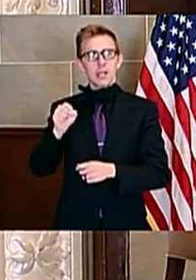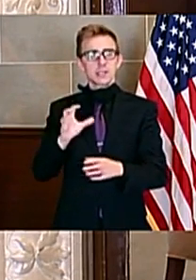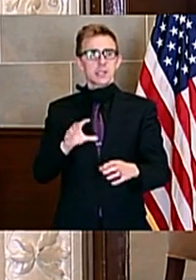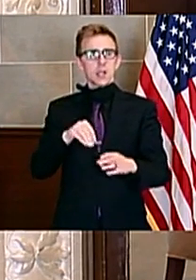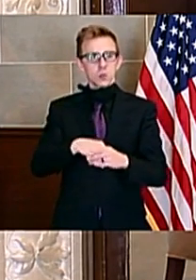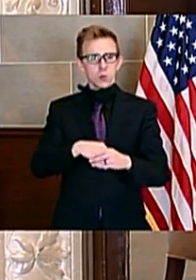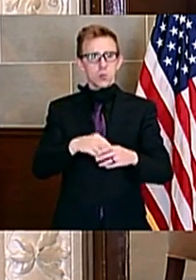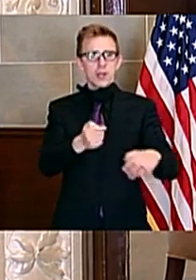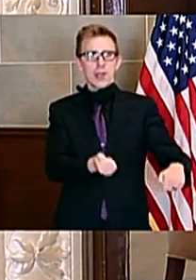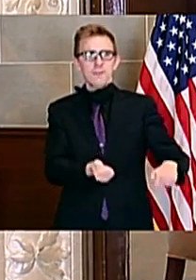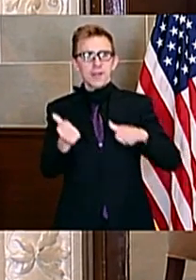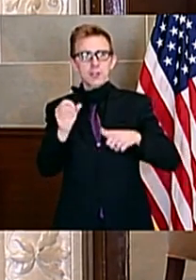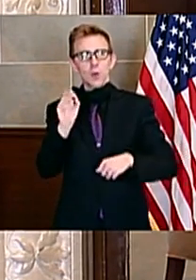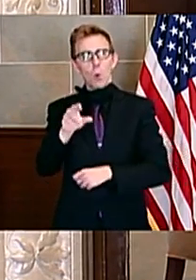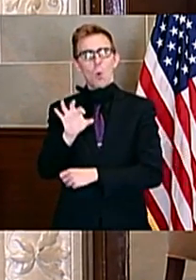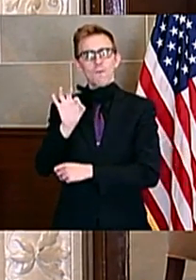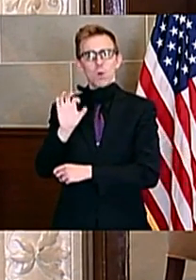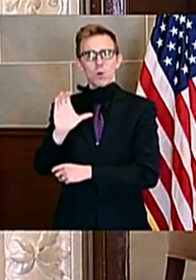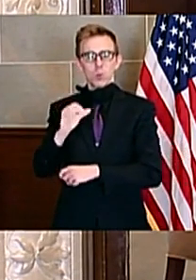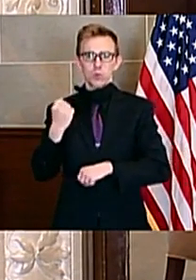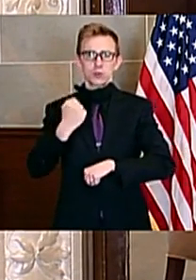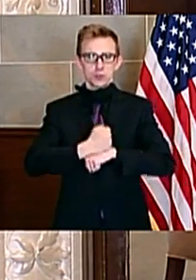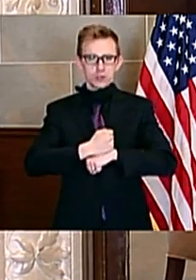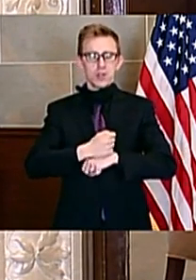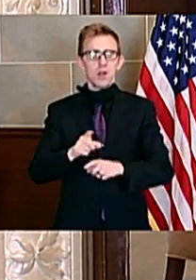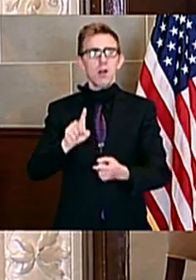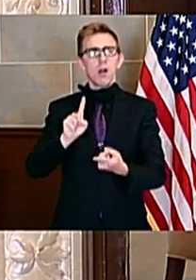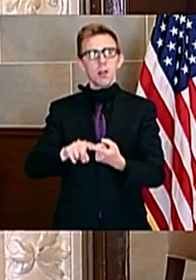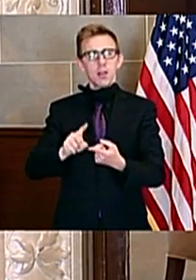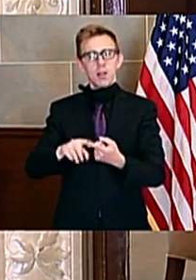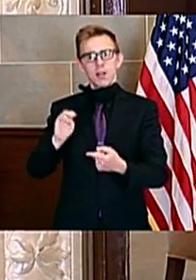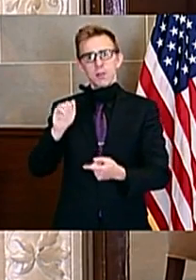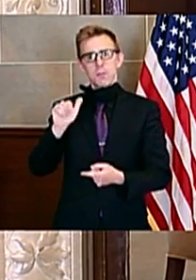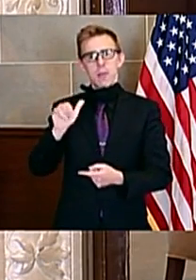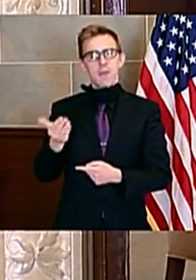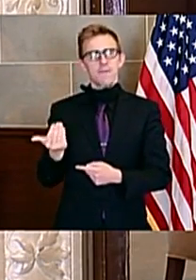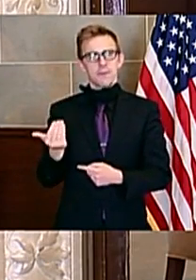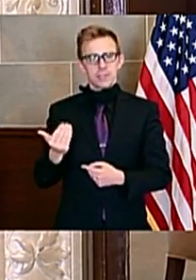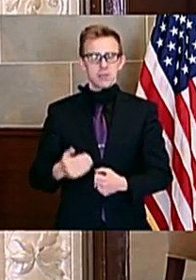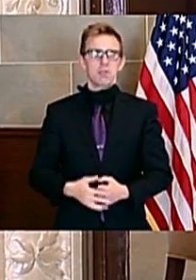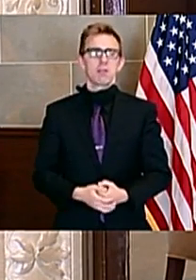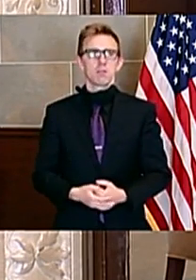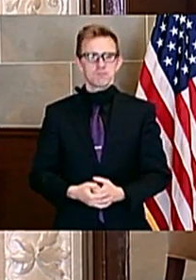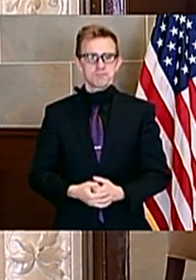eviction or foreclosure cases until May the 15th.